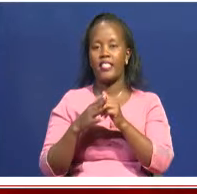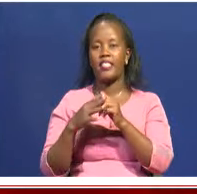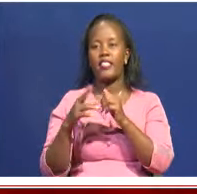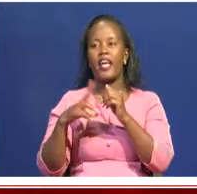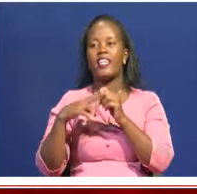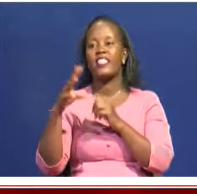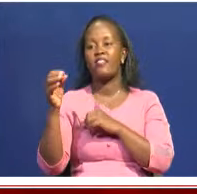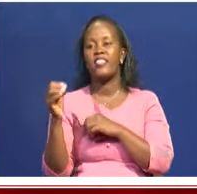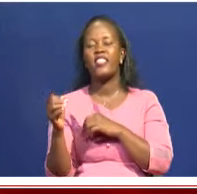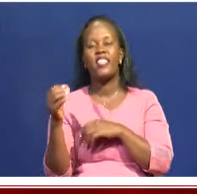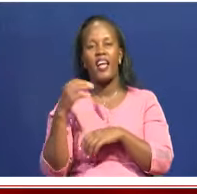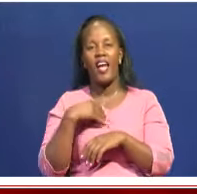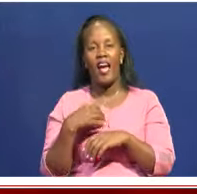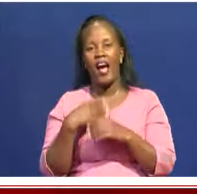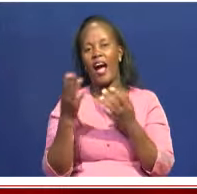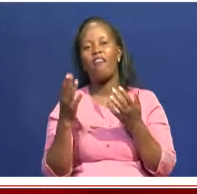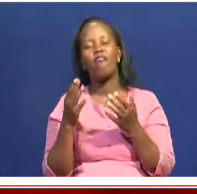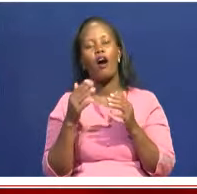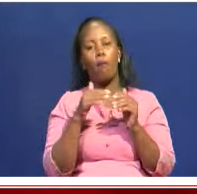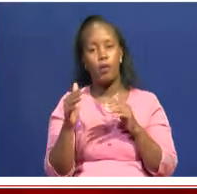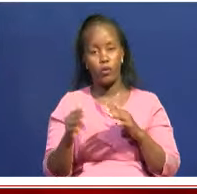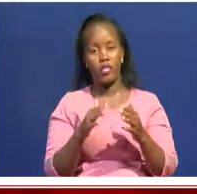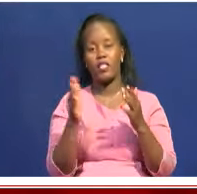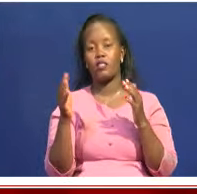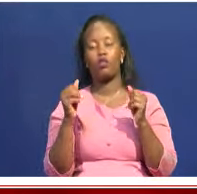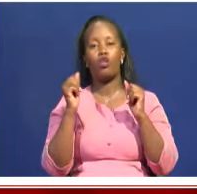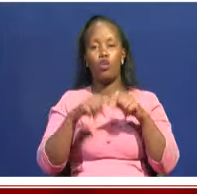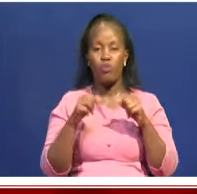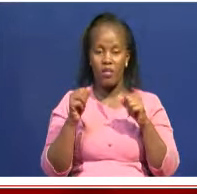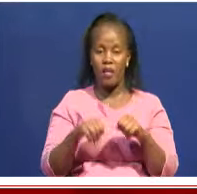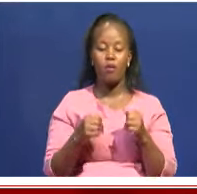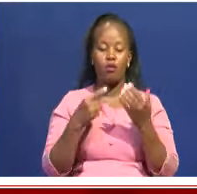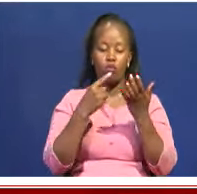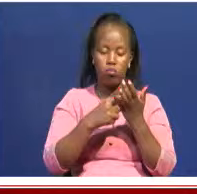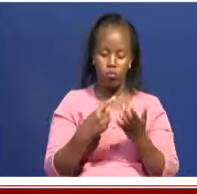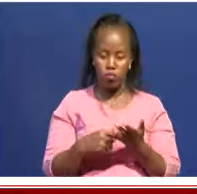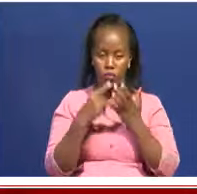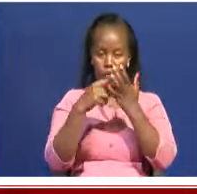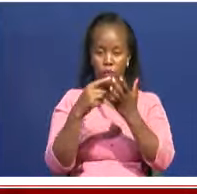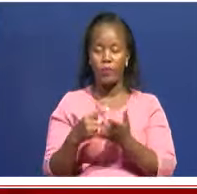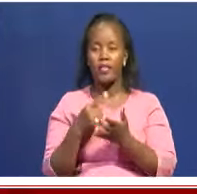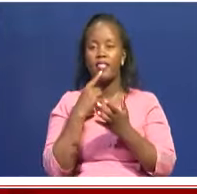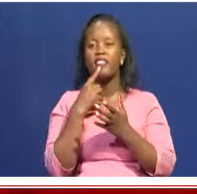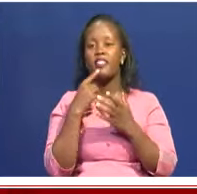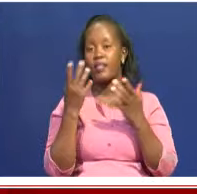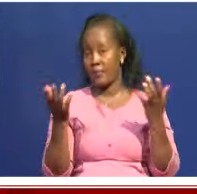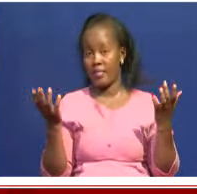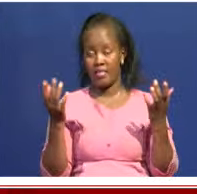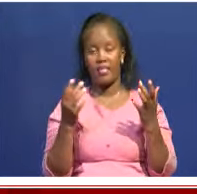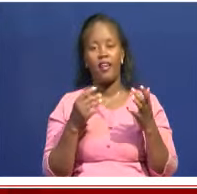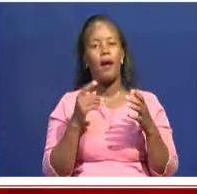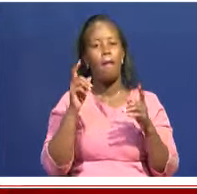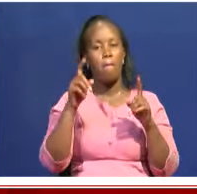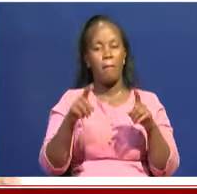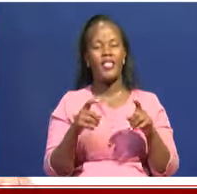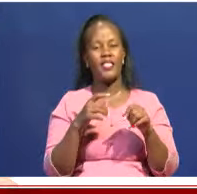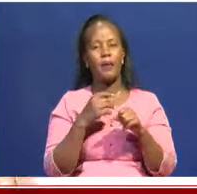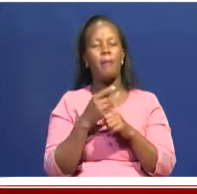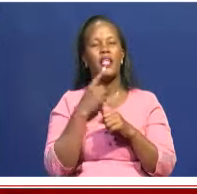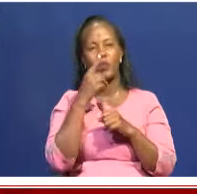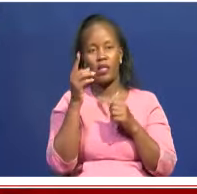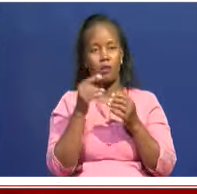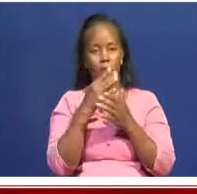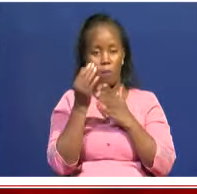us a seat at that table where we can say that, listen, it's about time we got these artifacts back. But then we